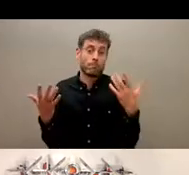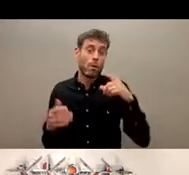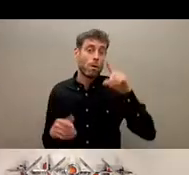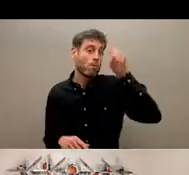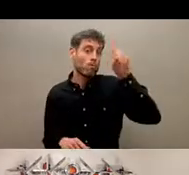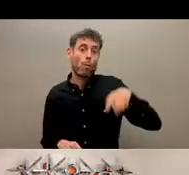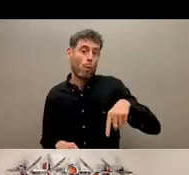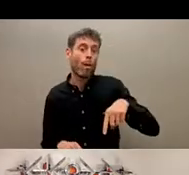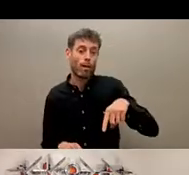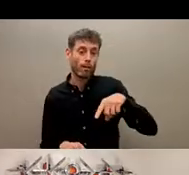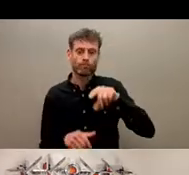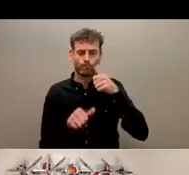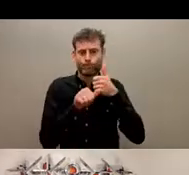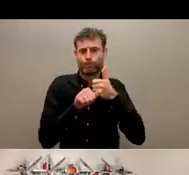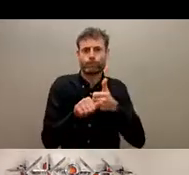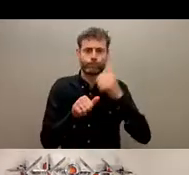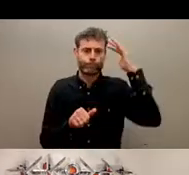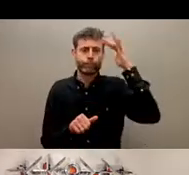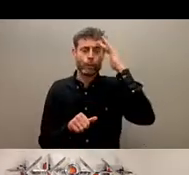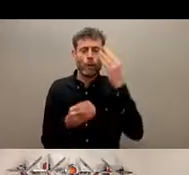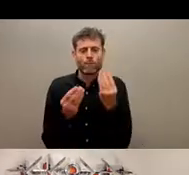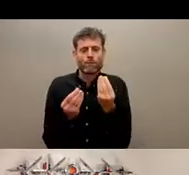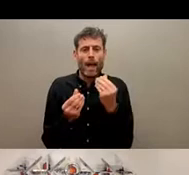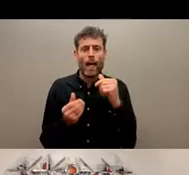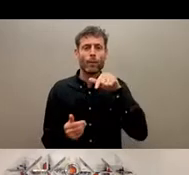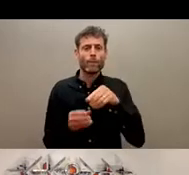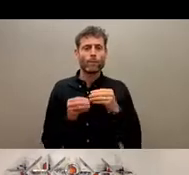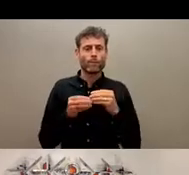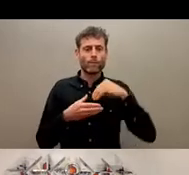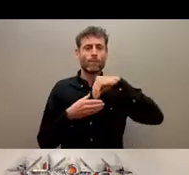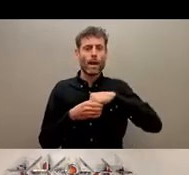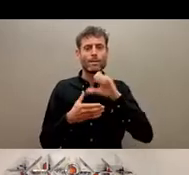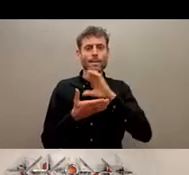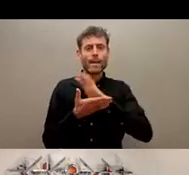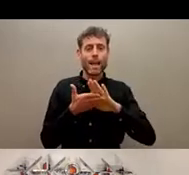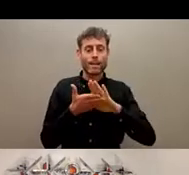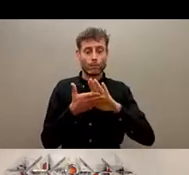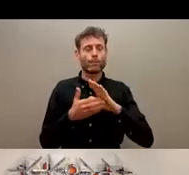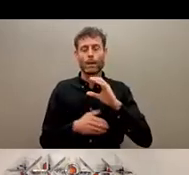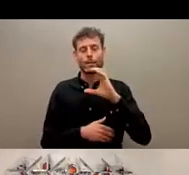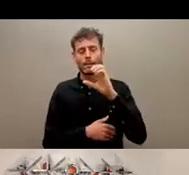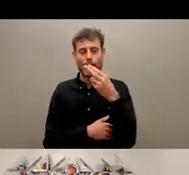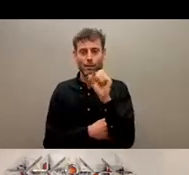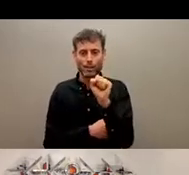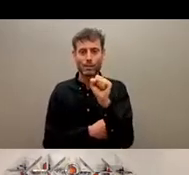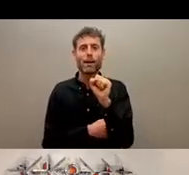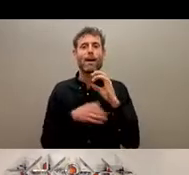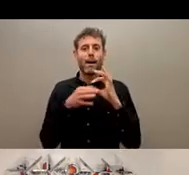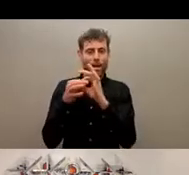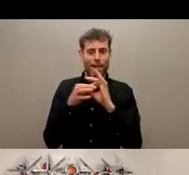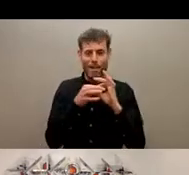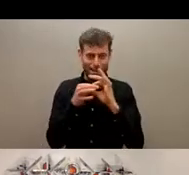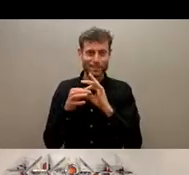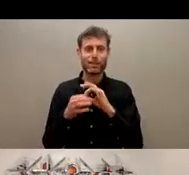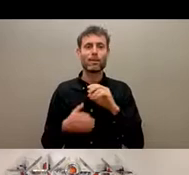the CHS Alliance and the core humanitarian standards, and all of them use funding, sorry, use their calls to